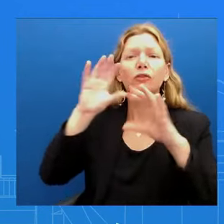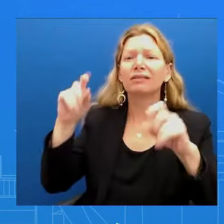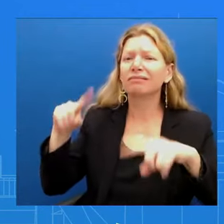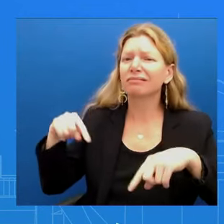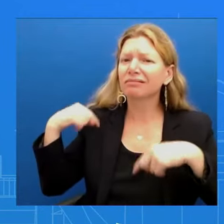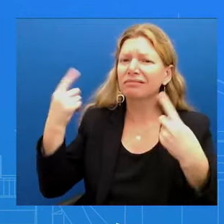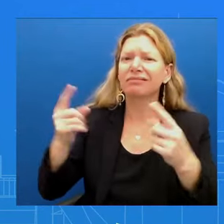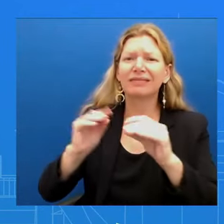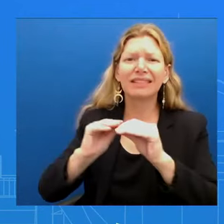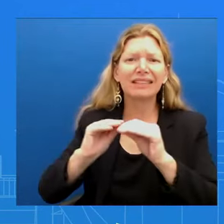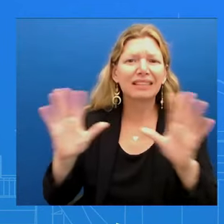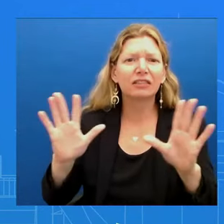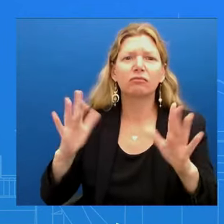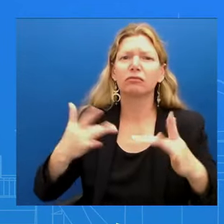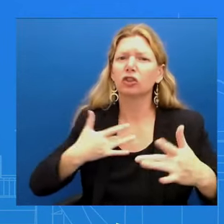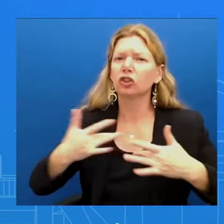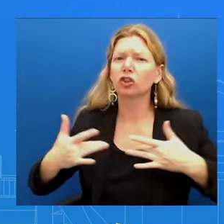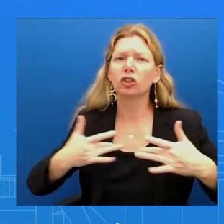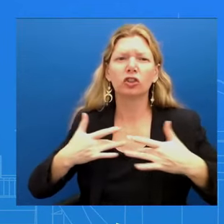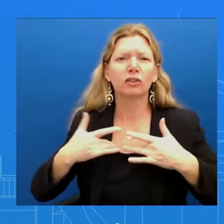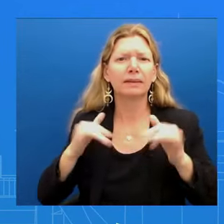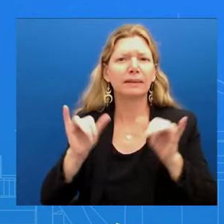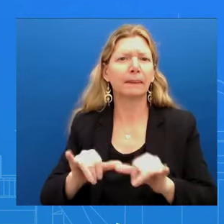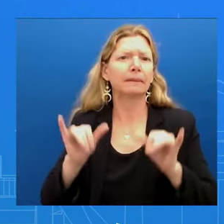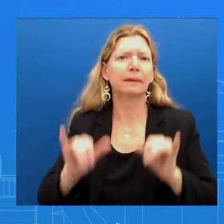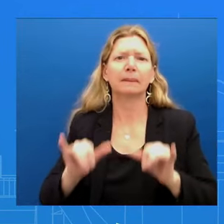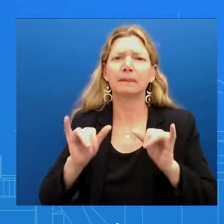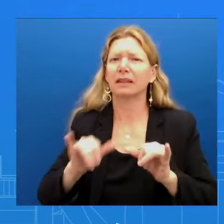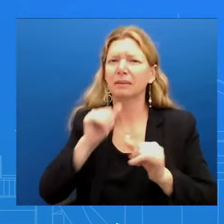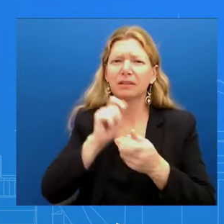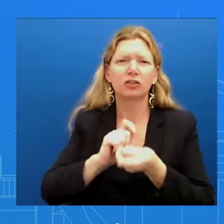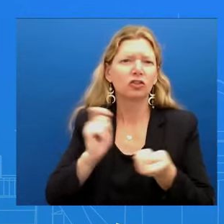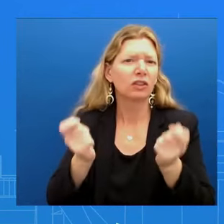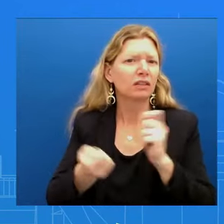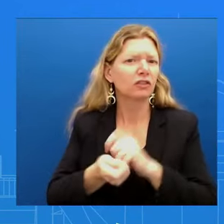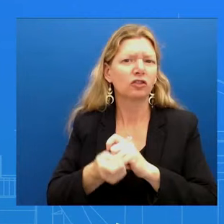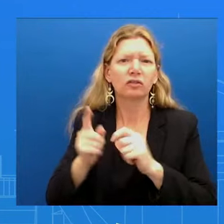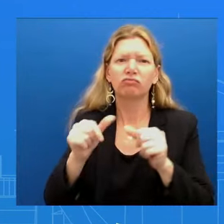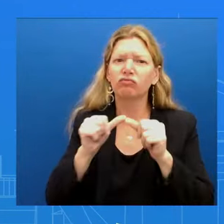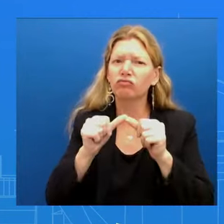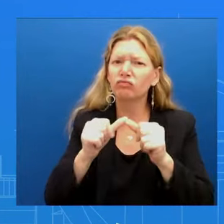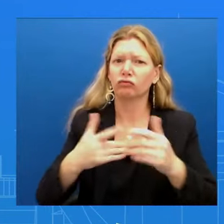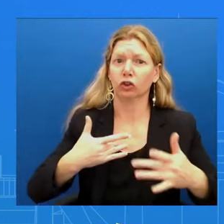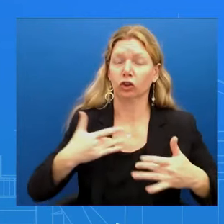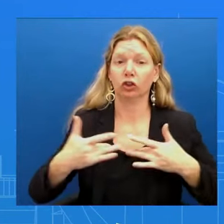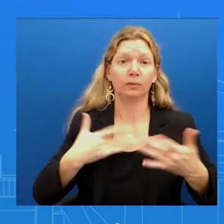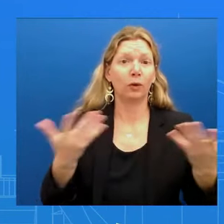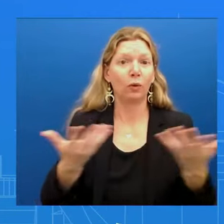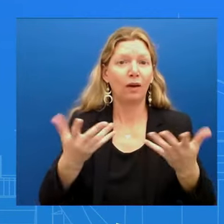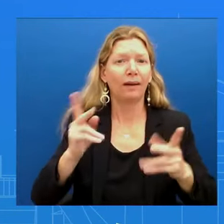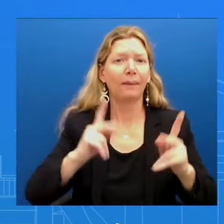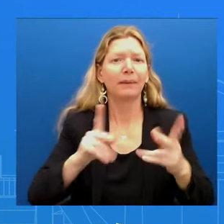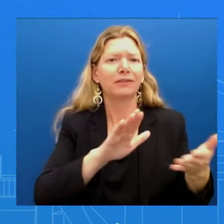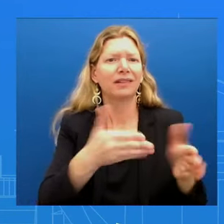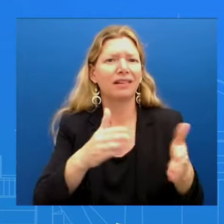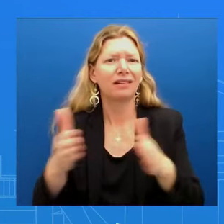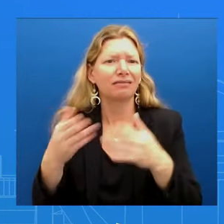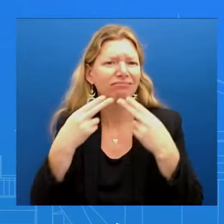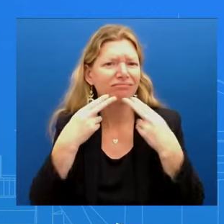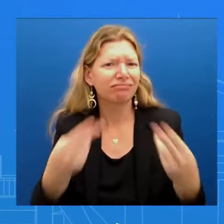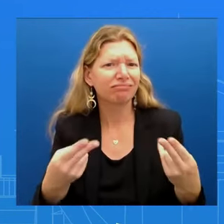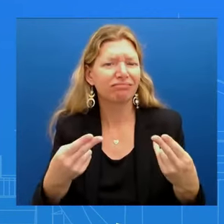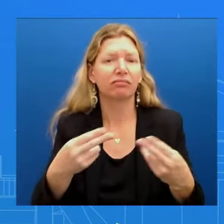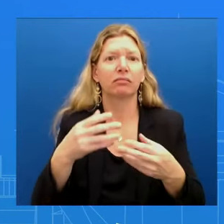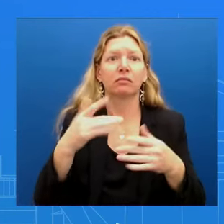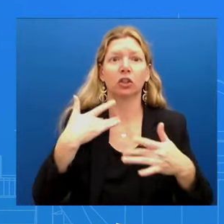over civilian casualties and damage to civilian infrastructure And the need for the Israeli Defense Forces to act with precision